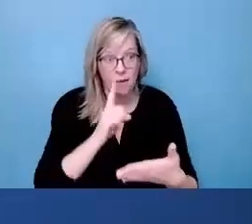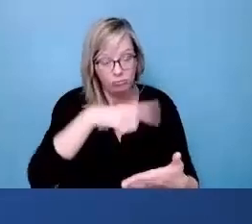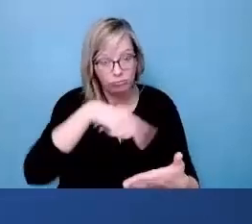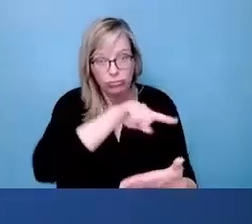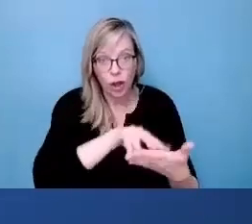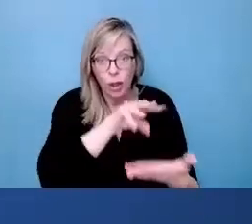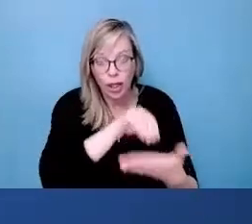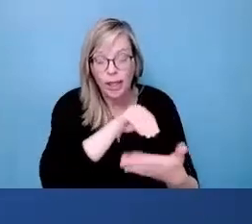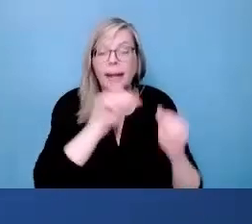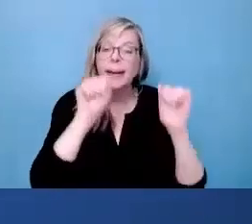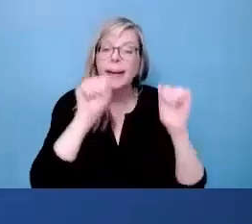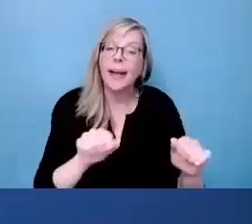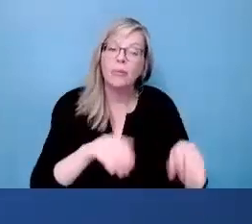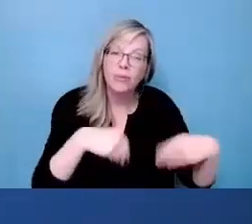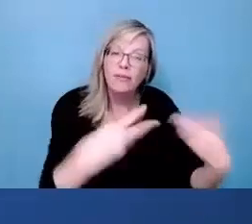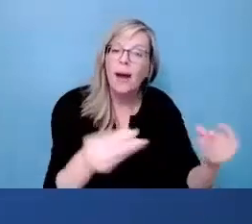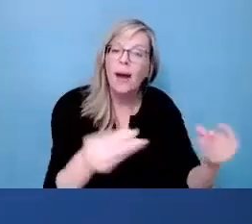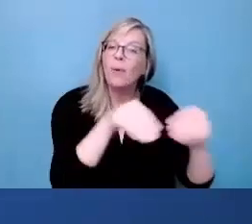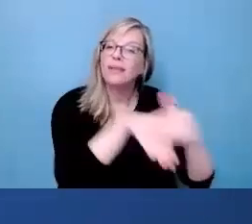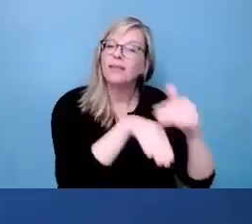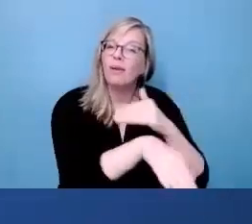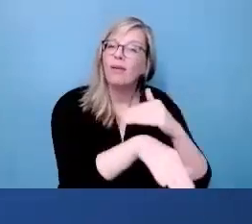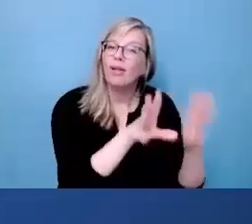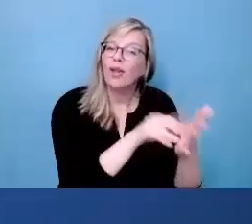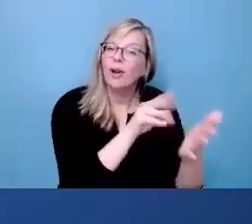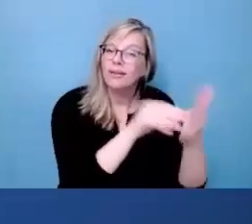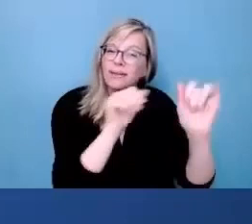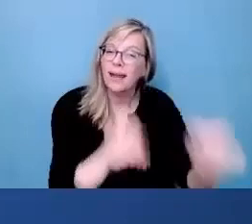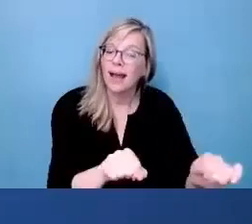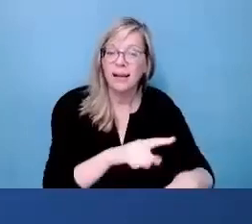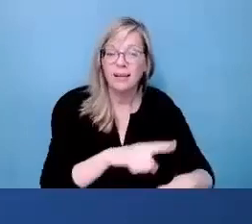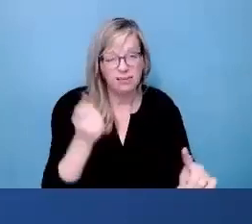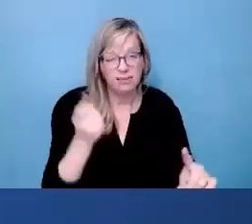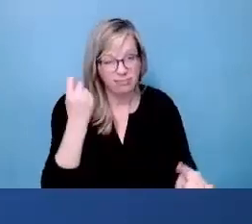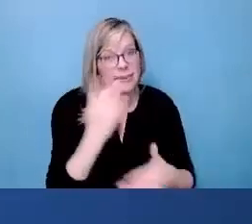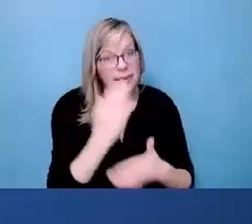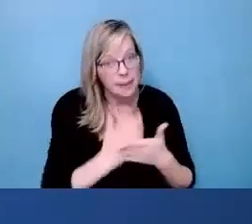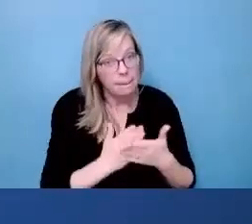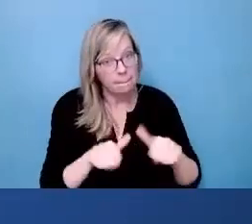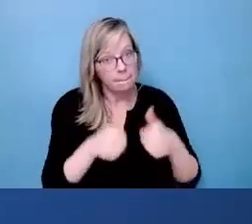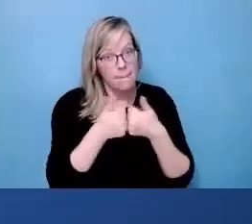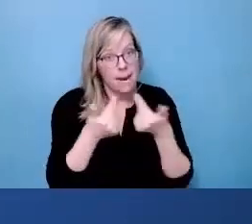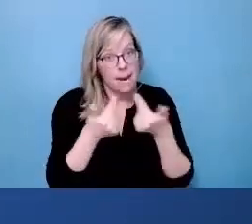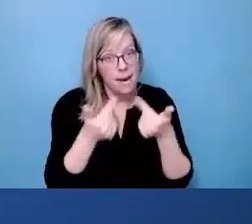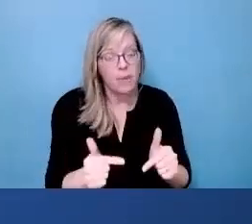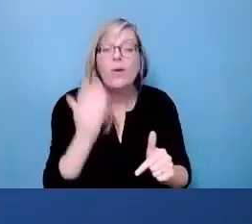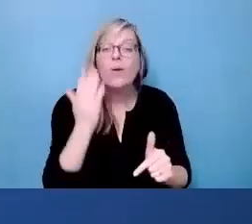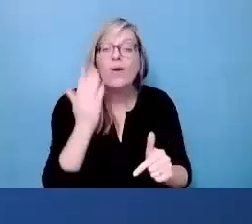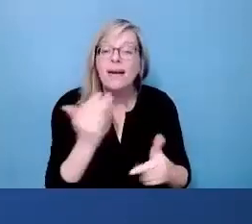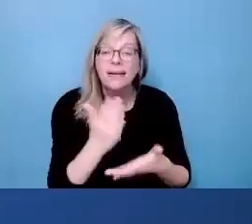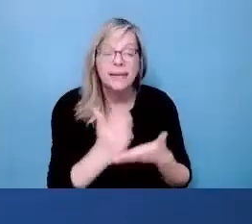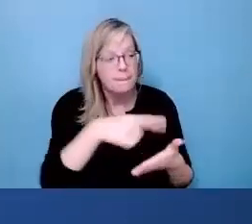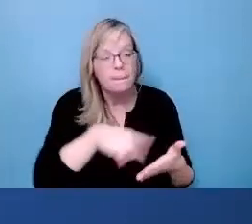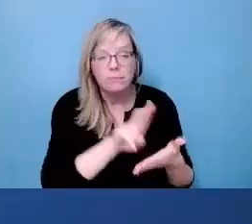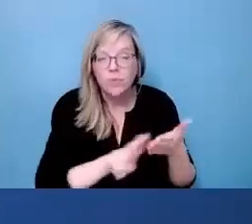Universal design for learning creates more inclusive and accessible learning spaces, but there are challenges around implementing universal